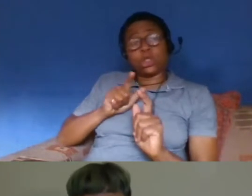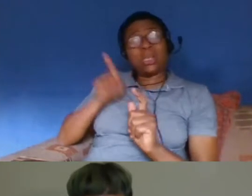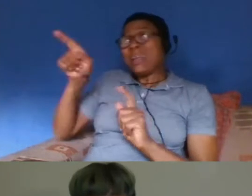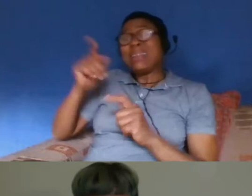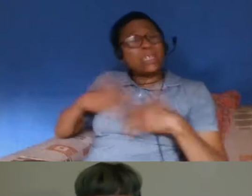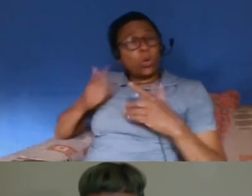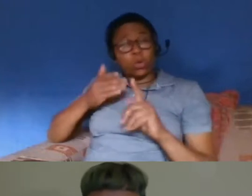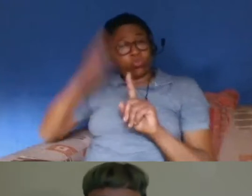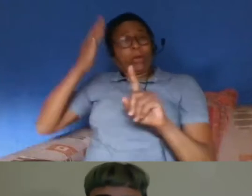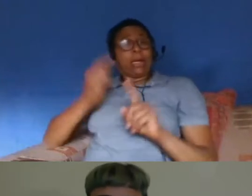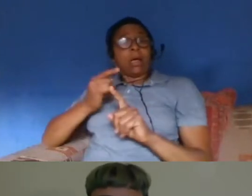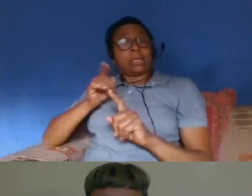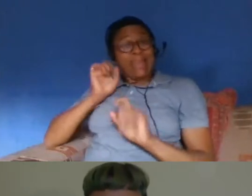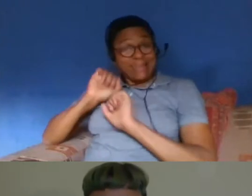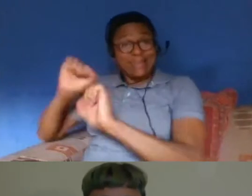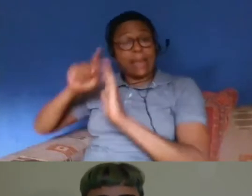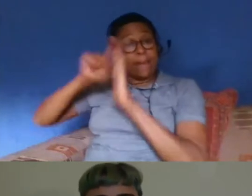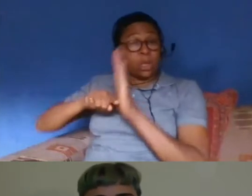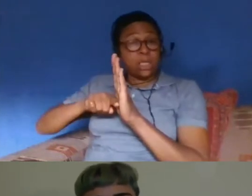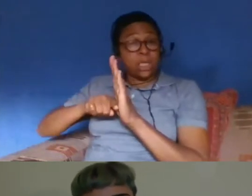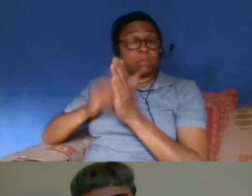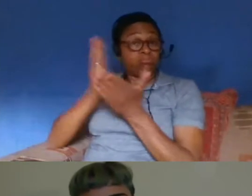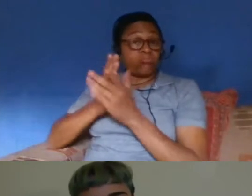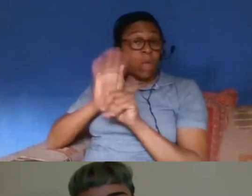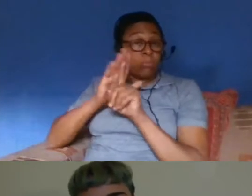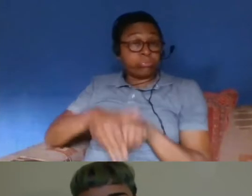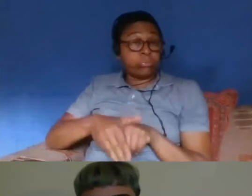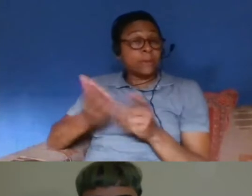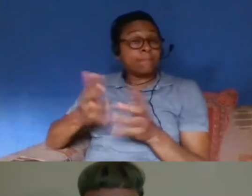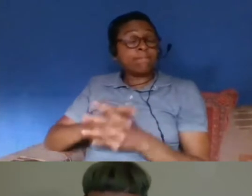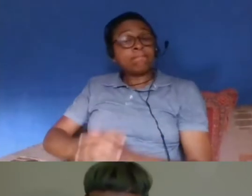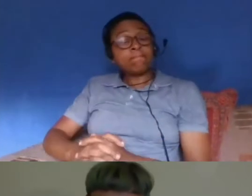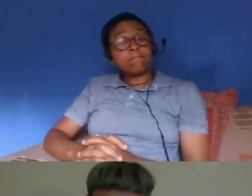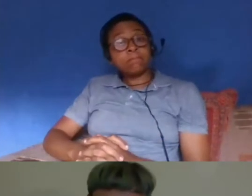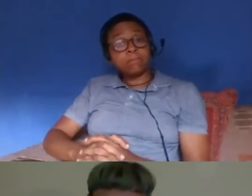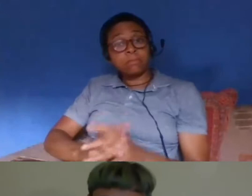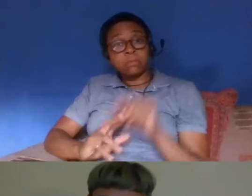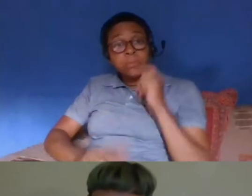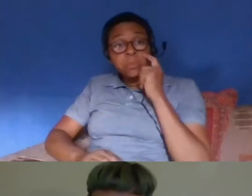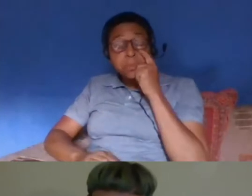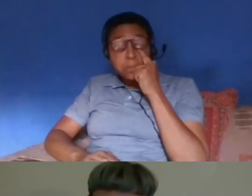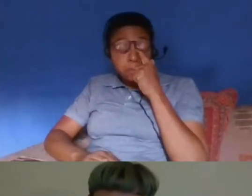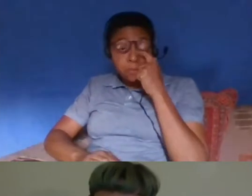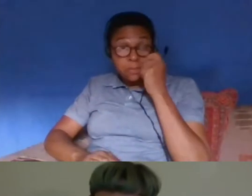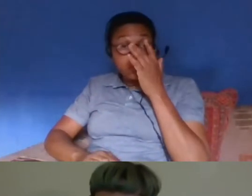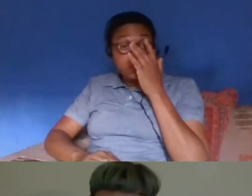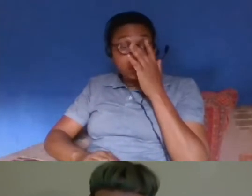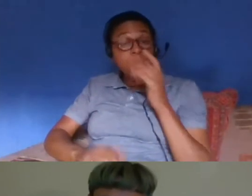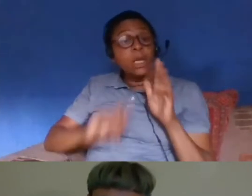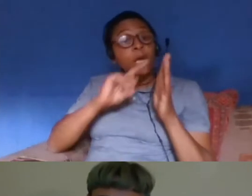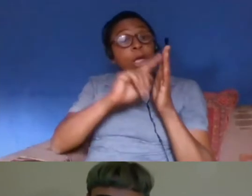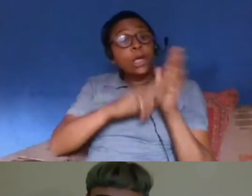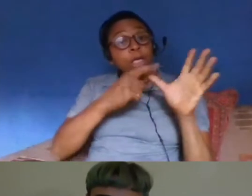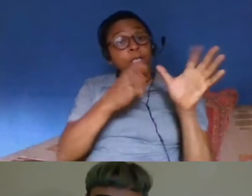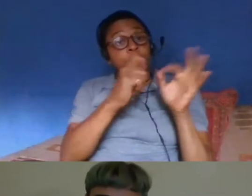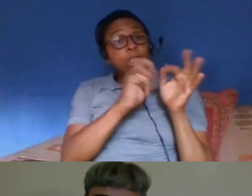who'd like to take that one on ali your question goes to the heart of the challenge that